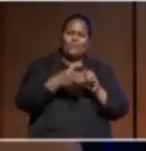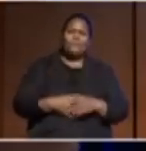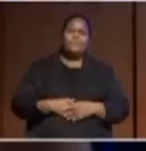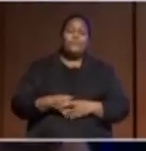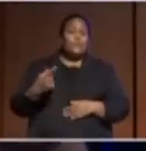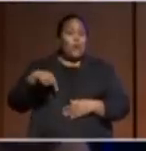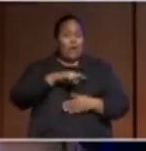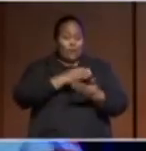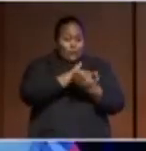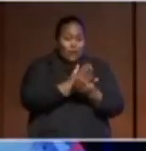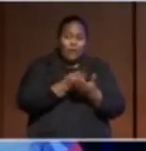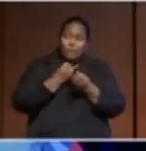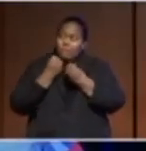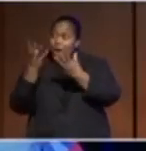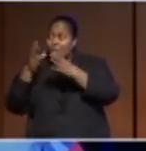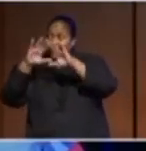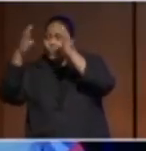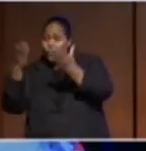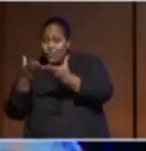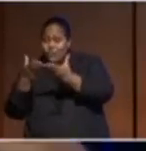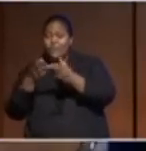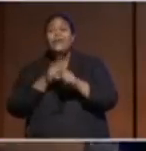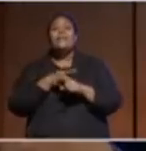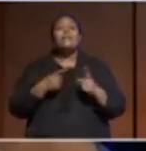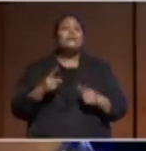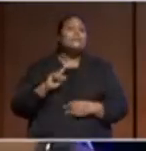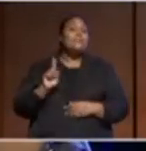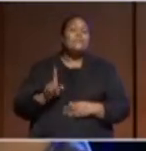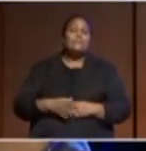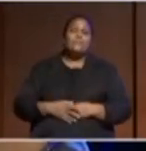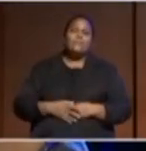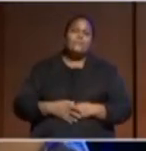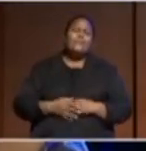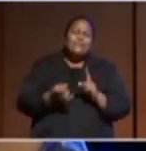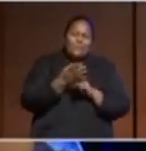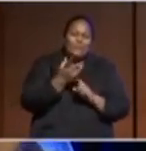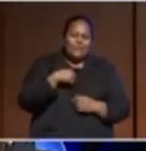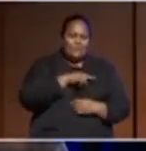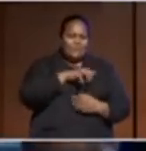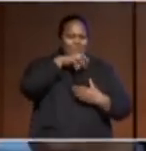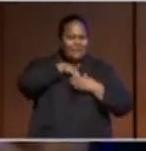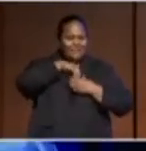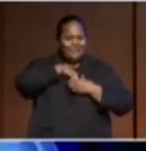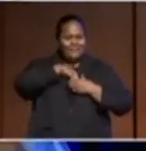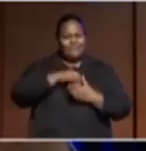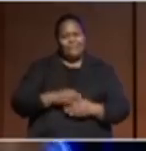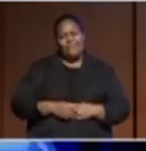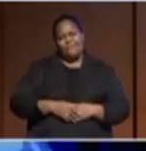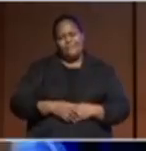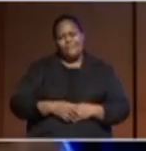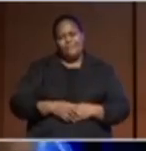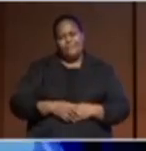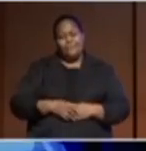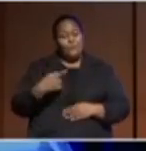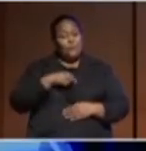share to the world are things that are very common to us. And so I see that there is such value that